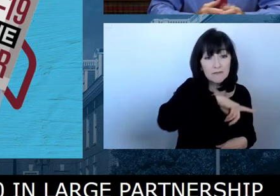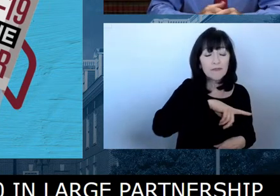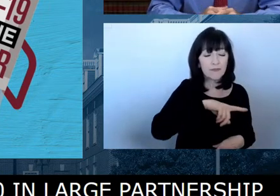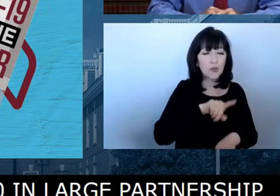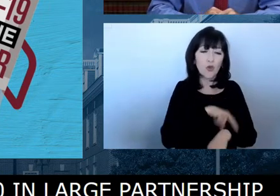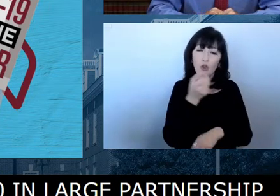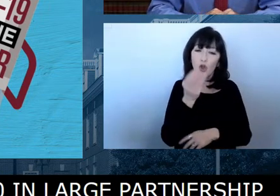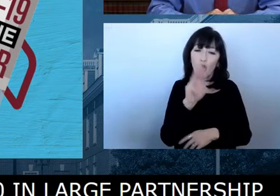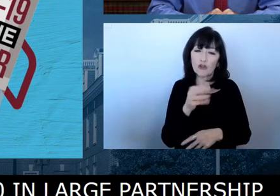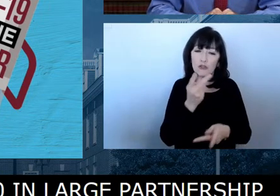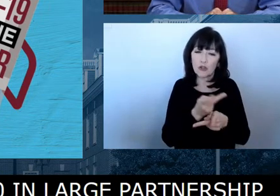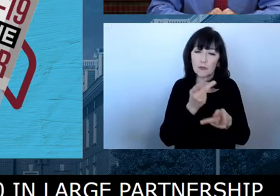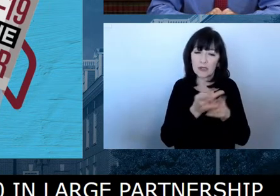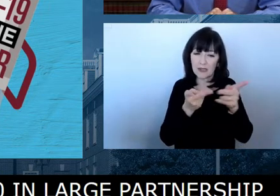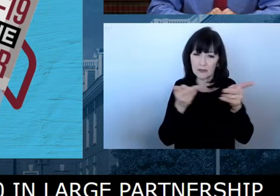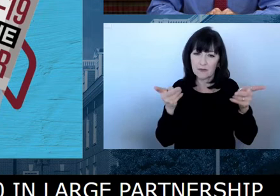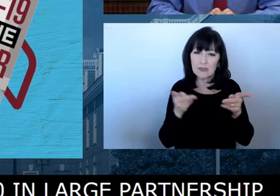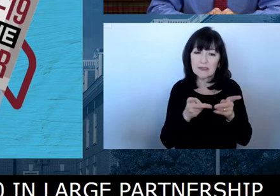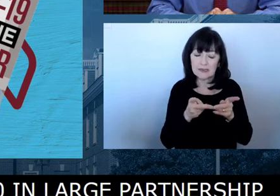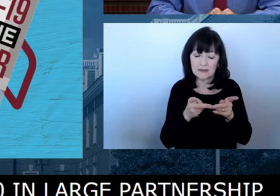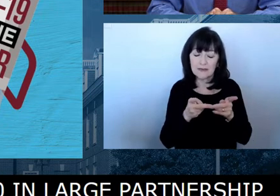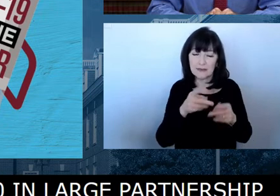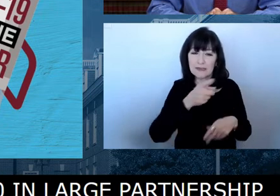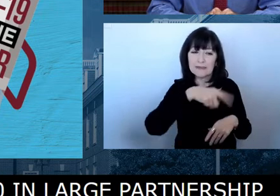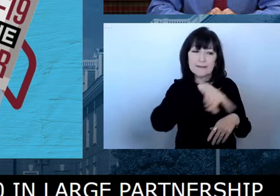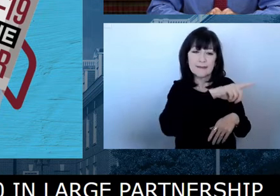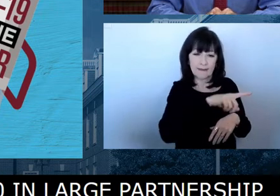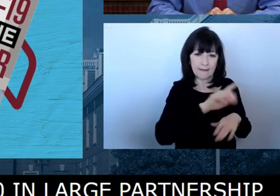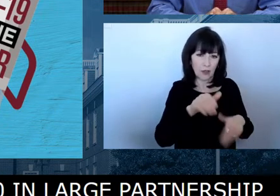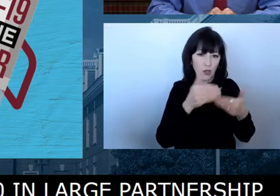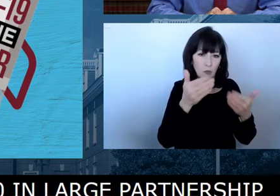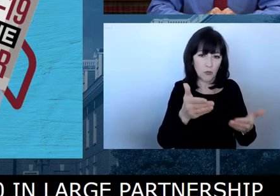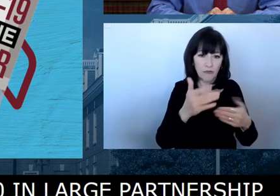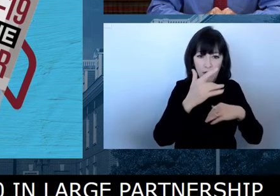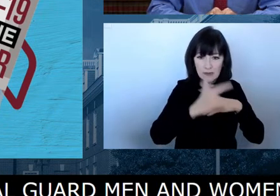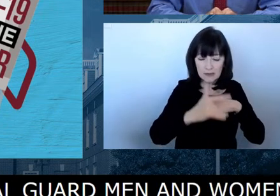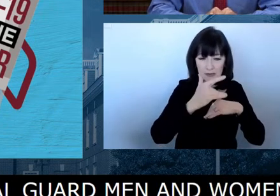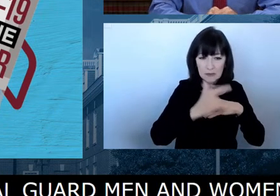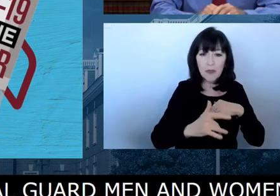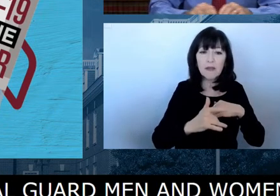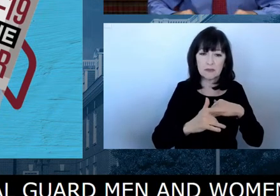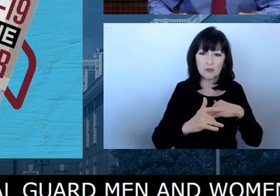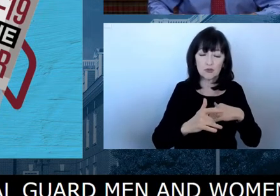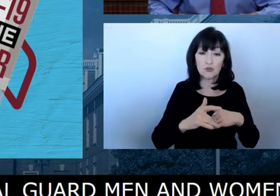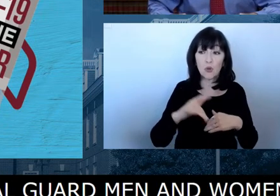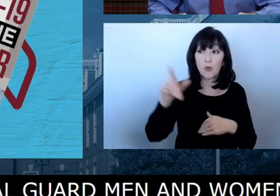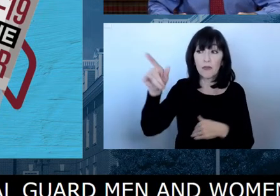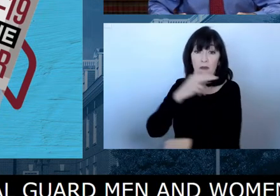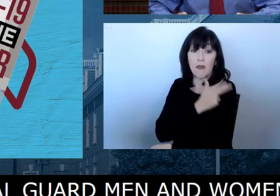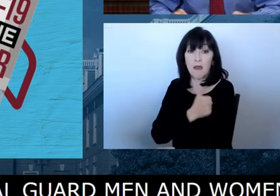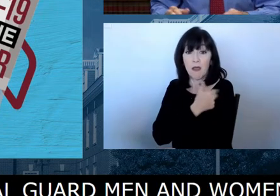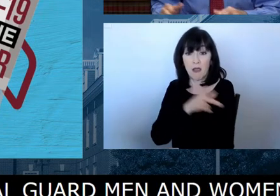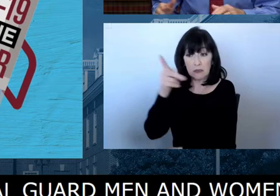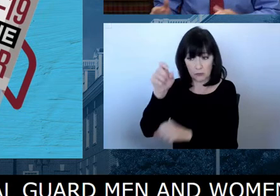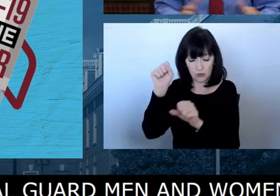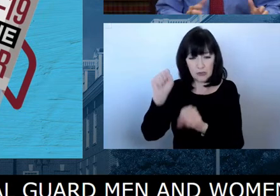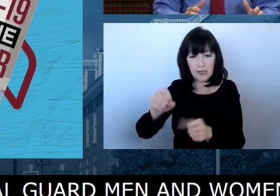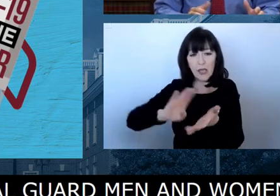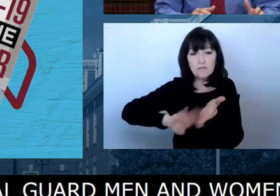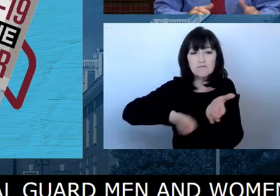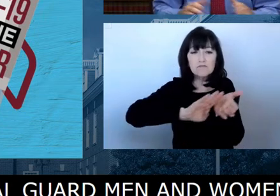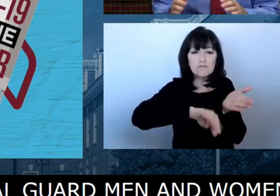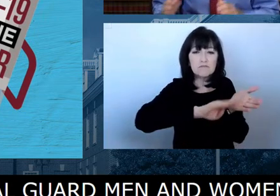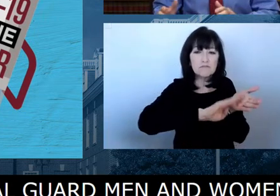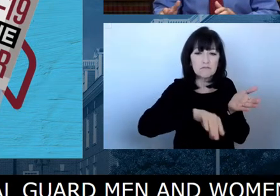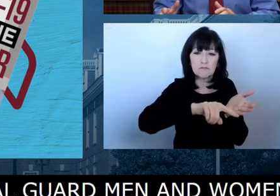providing needed employees so that the hospitals can discharge those patients outside